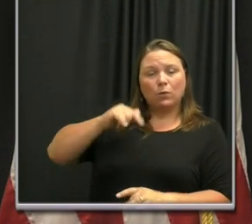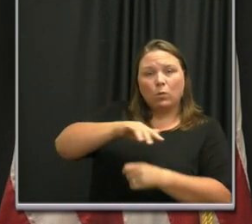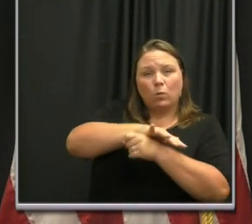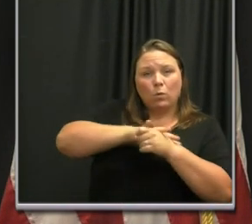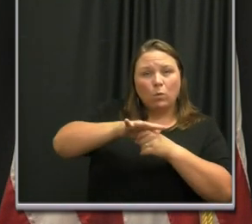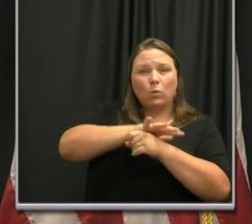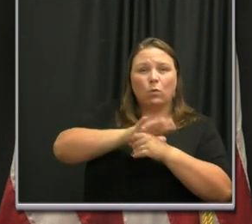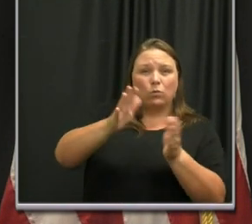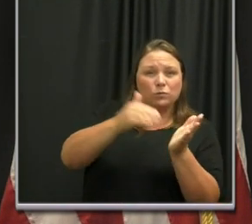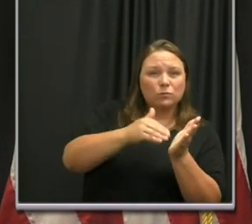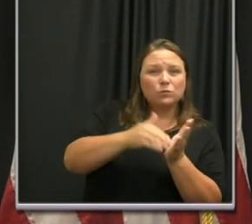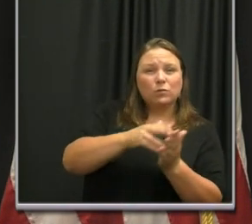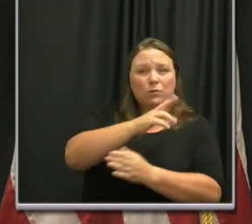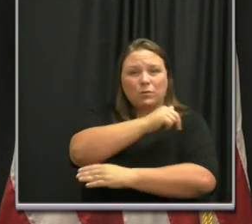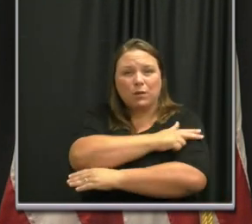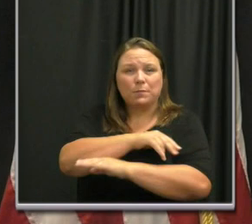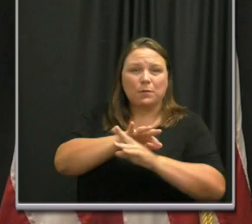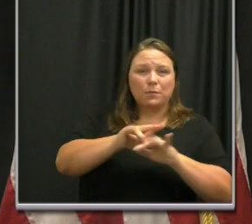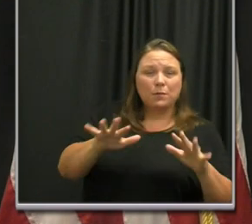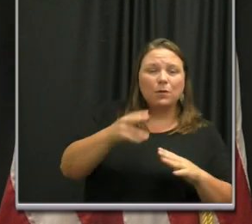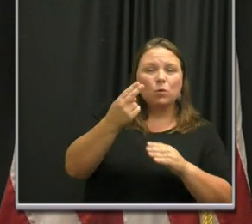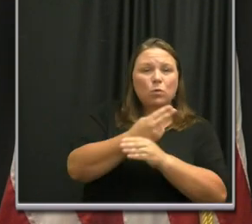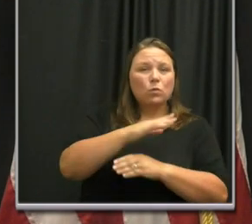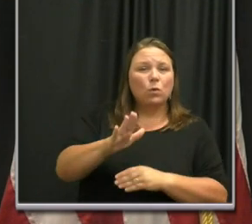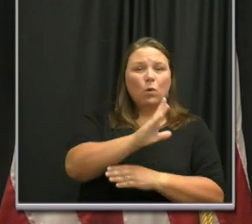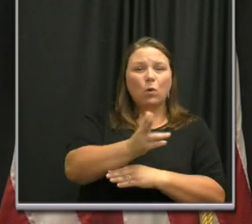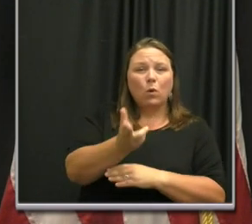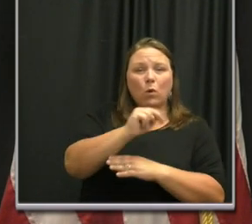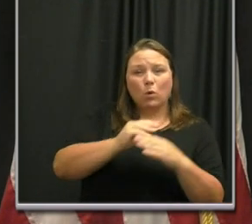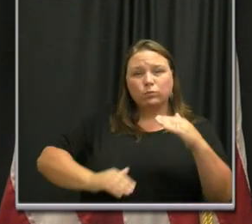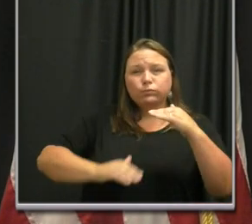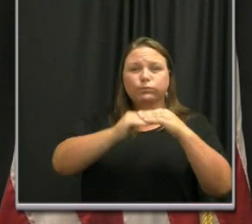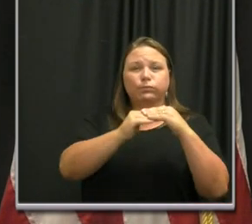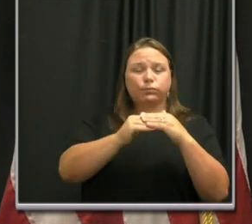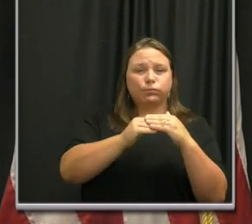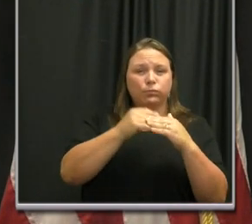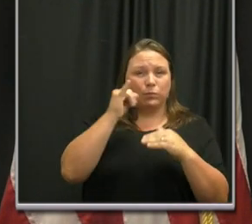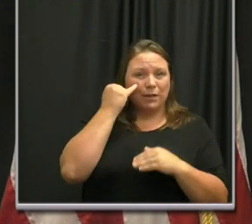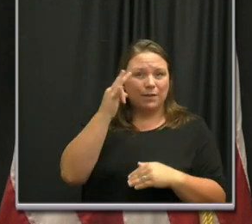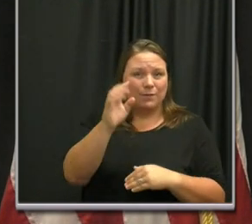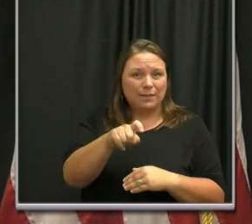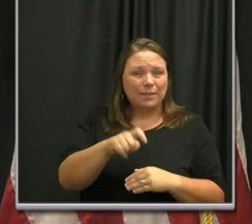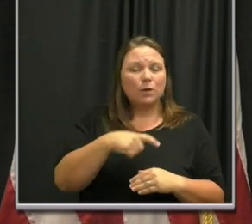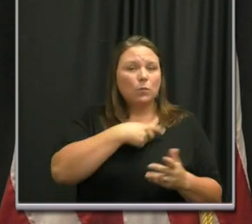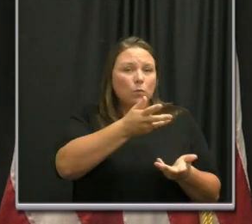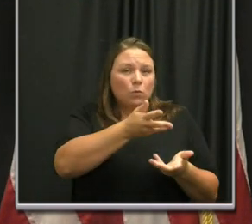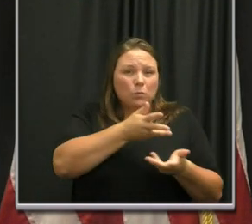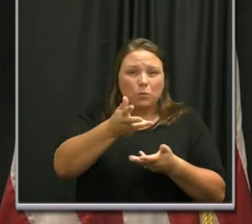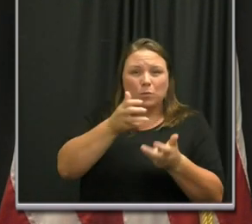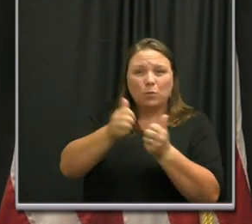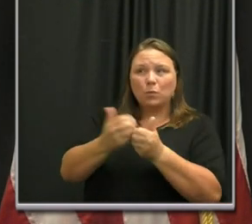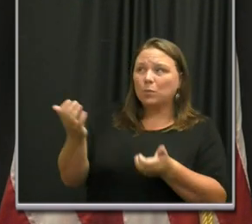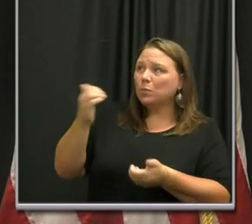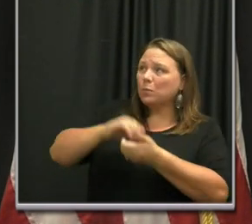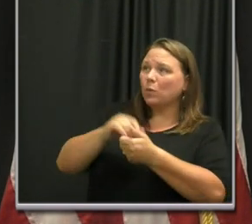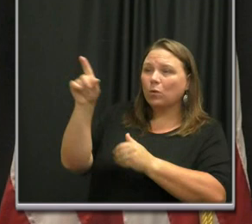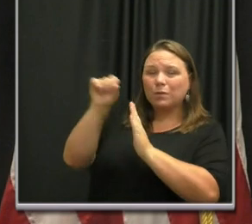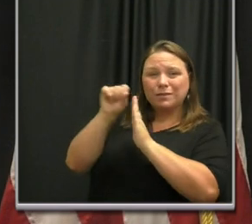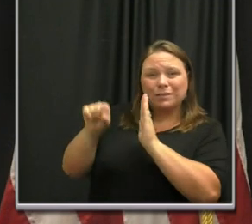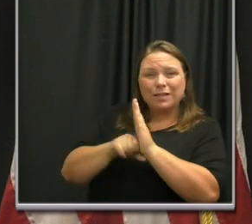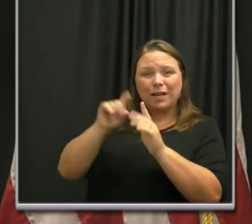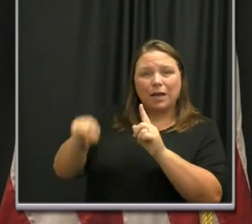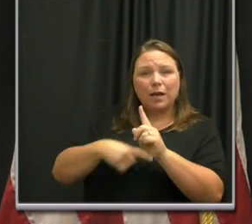providers make use of their own surge capacity as needed. We are communicating with our partners at the state regarding regional